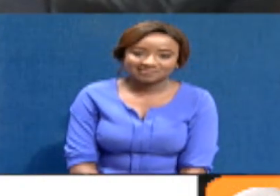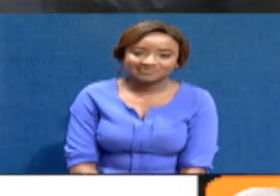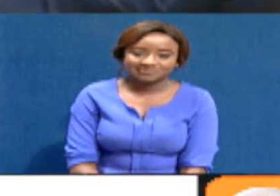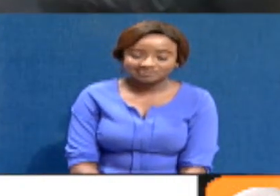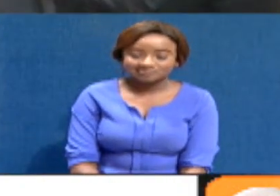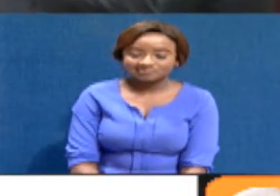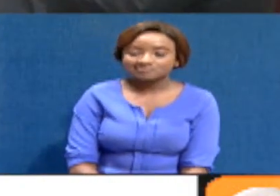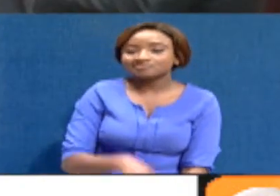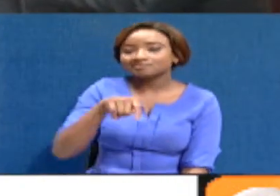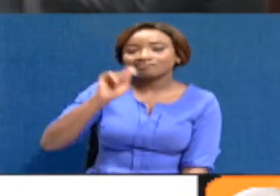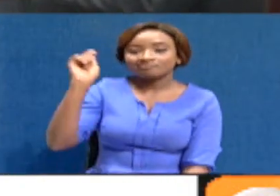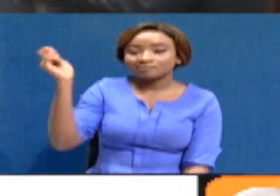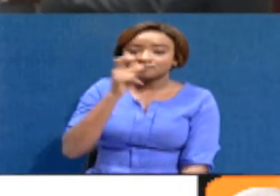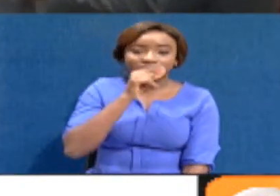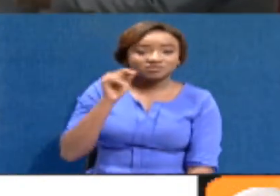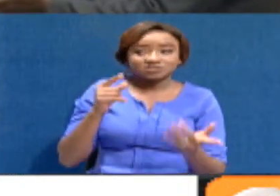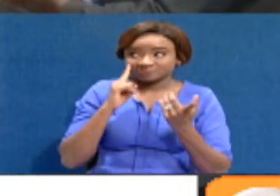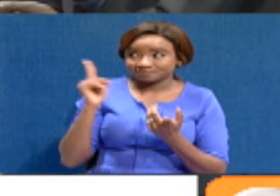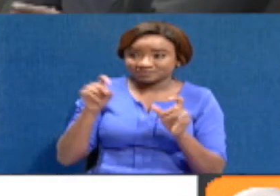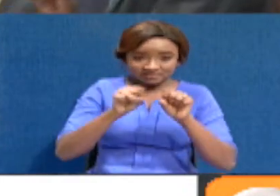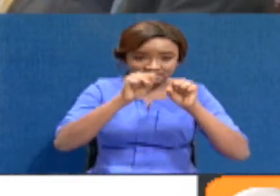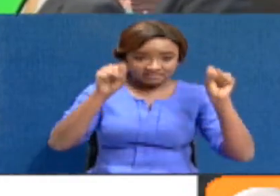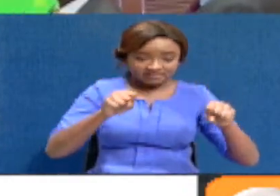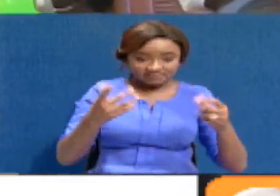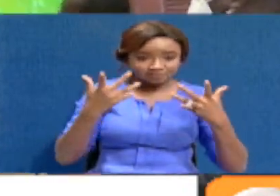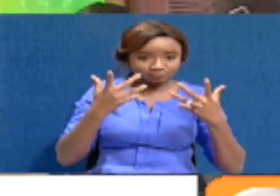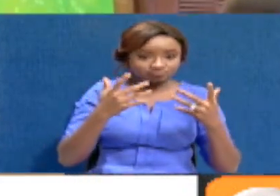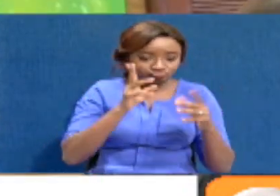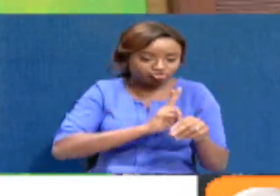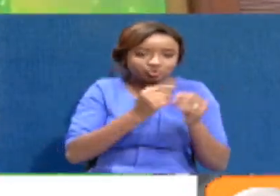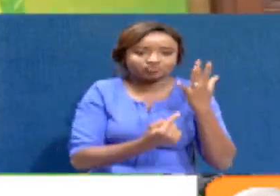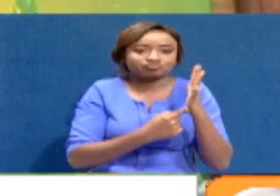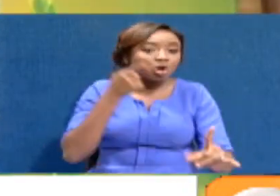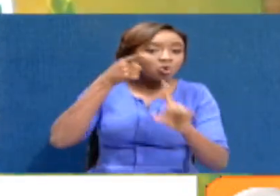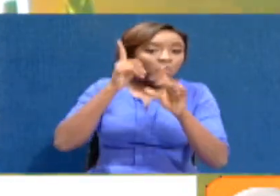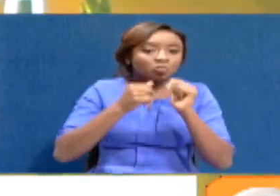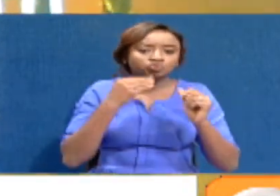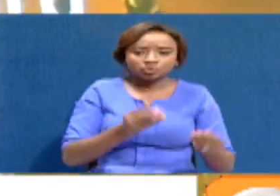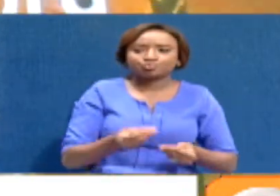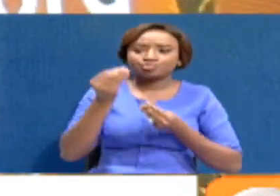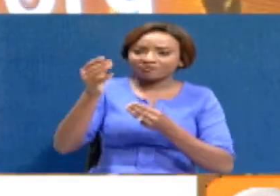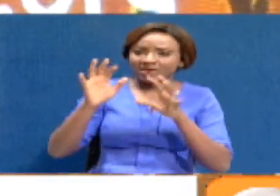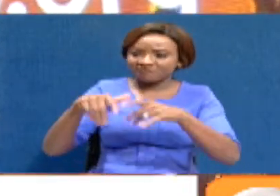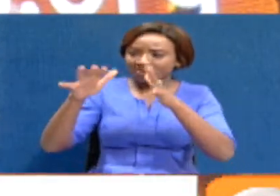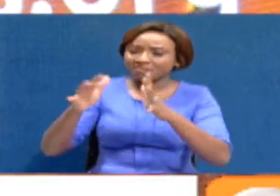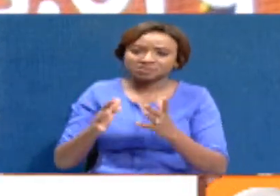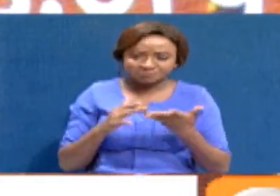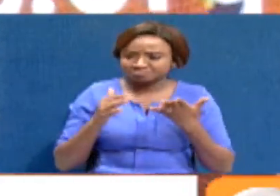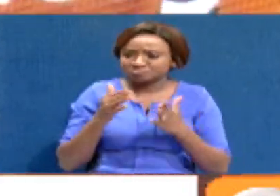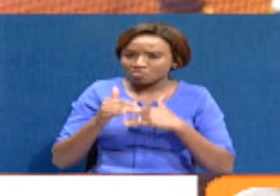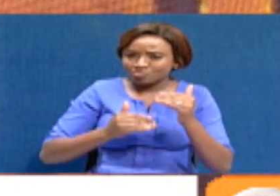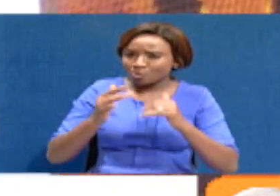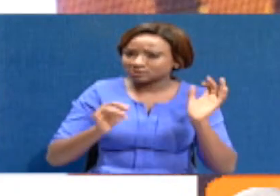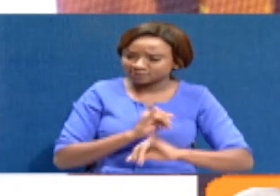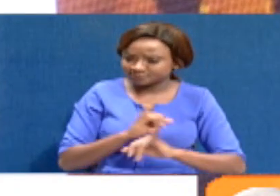Kenya has digitized its seed system in a bit to provide farmers with quality inputs and without unscrupulous traders.